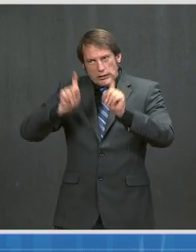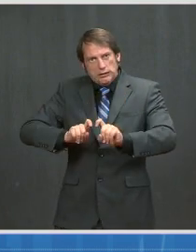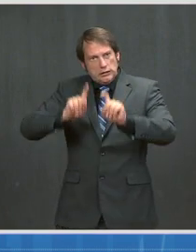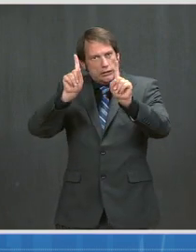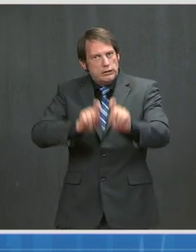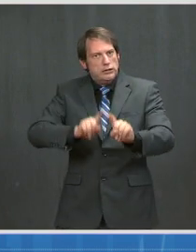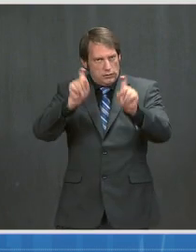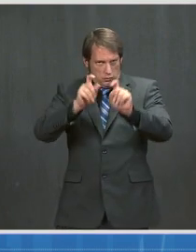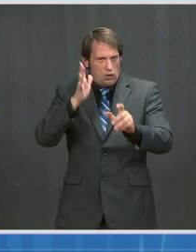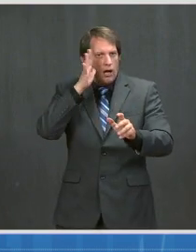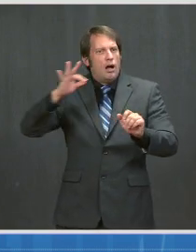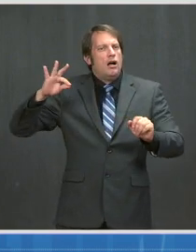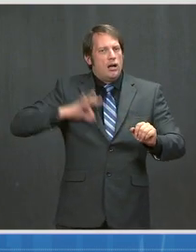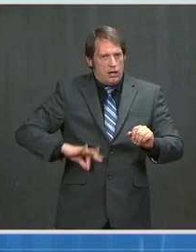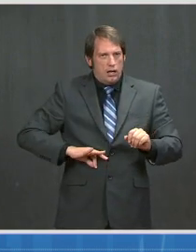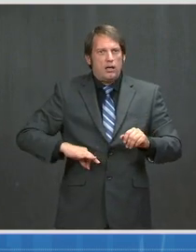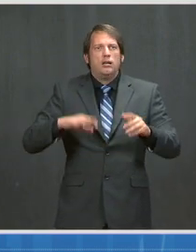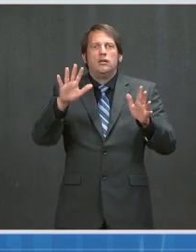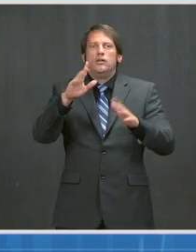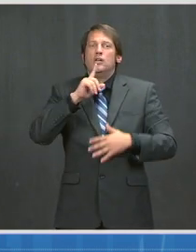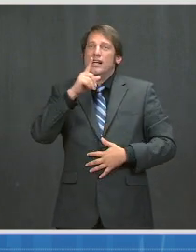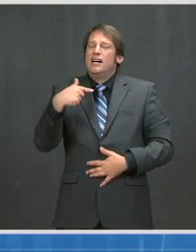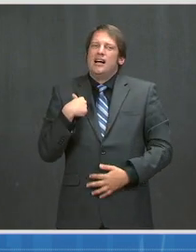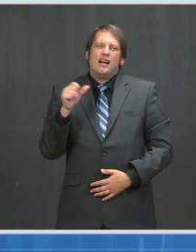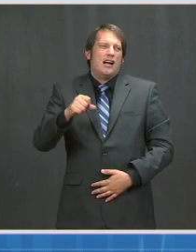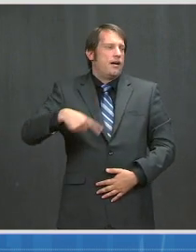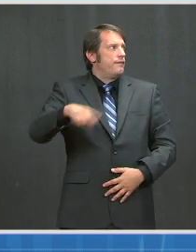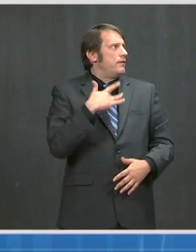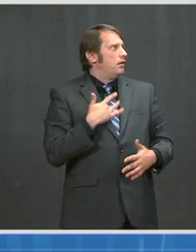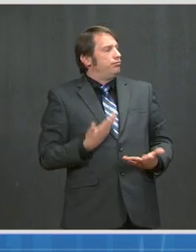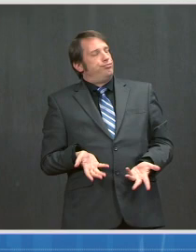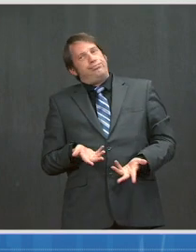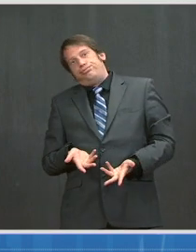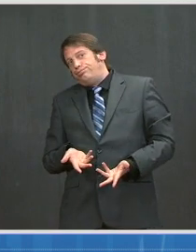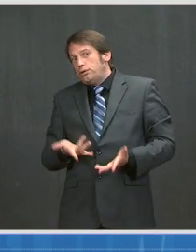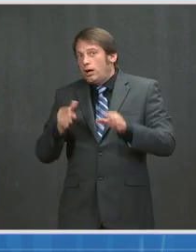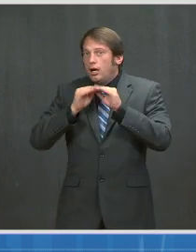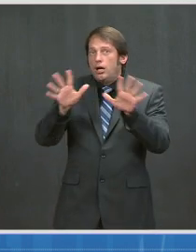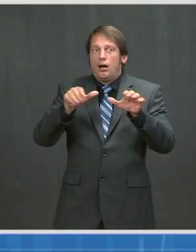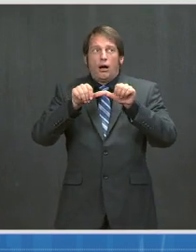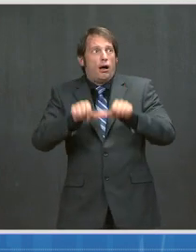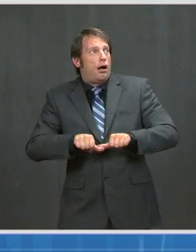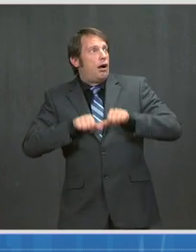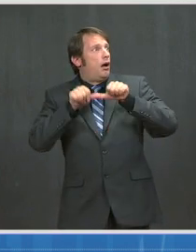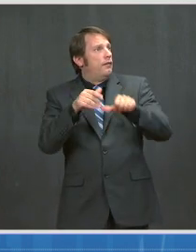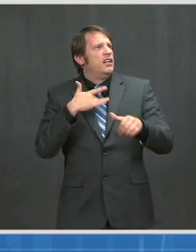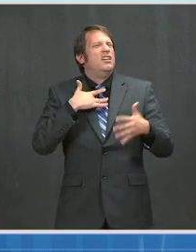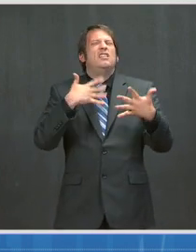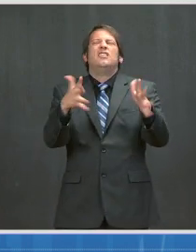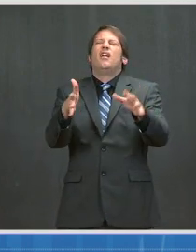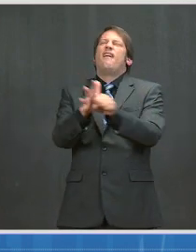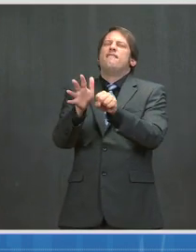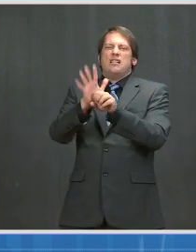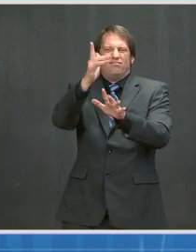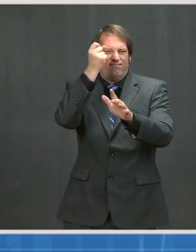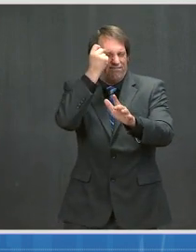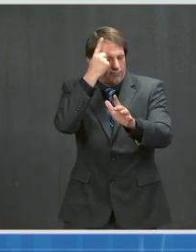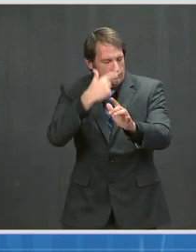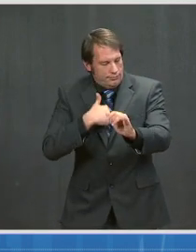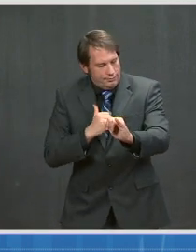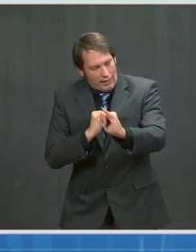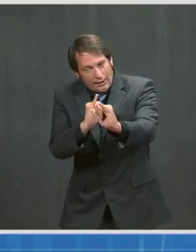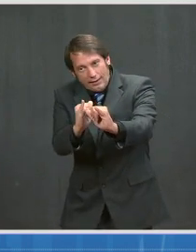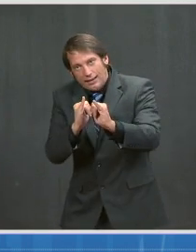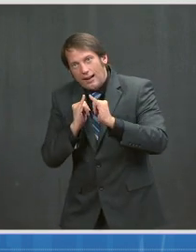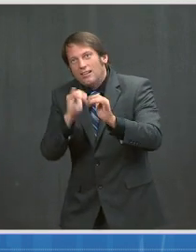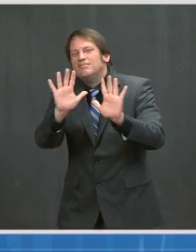tired and that they are ready for this pandemic to be over, as am I. Please continue to hang in there and to continue to do